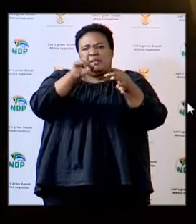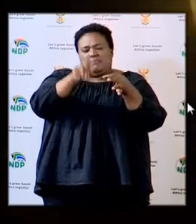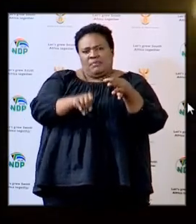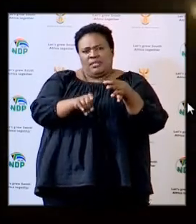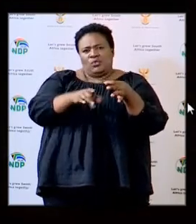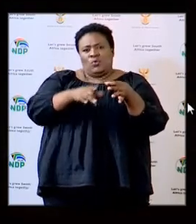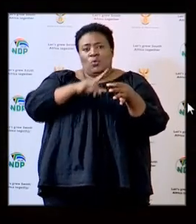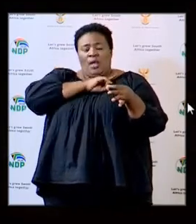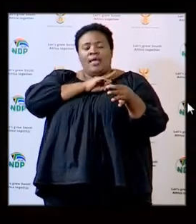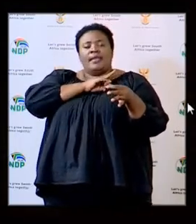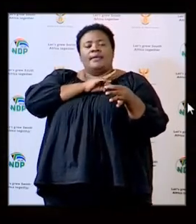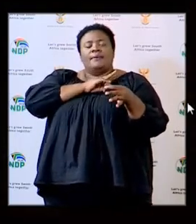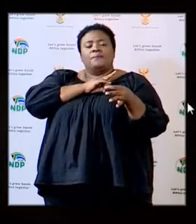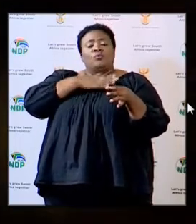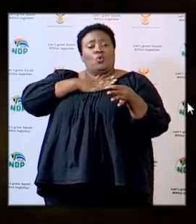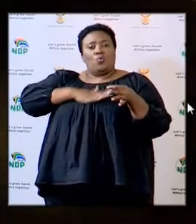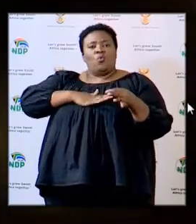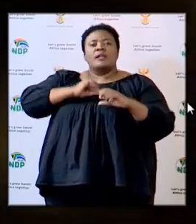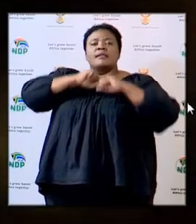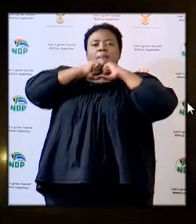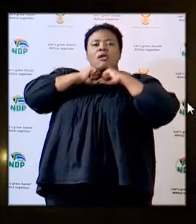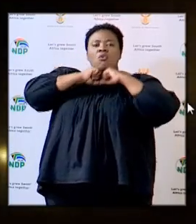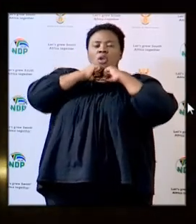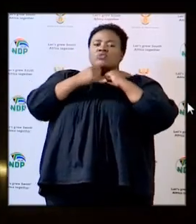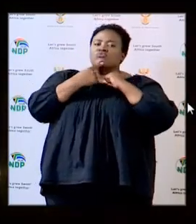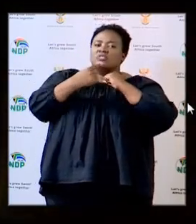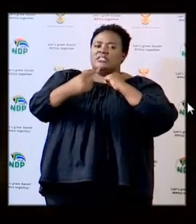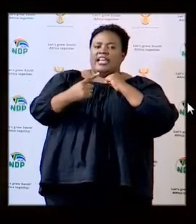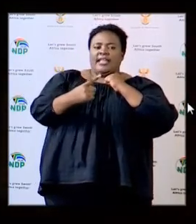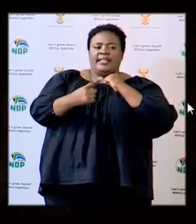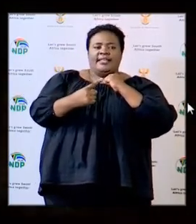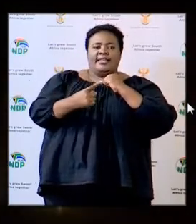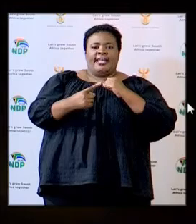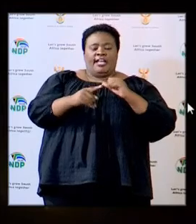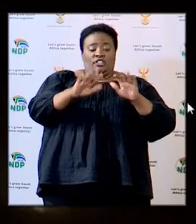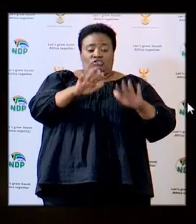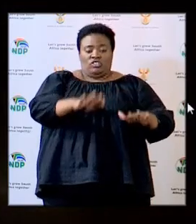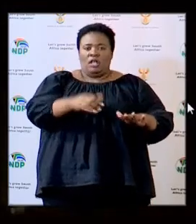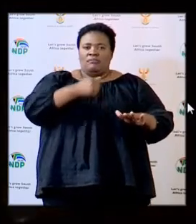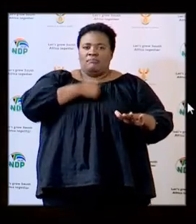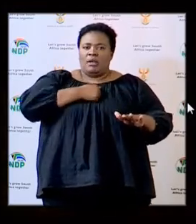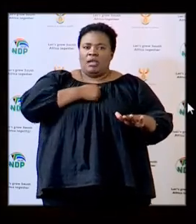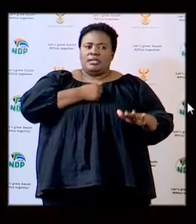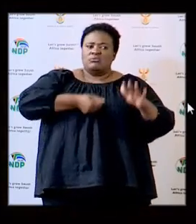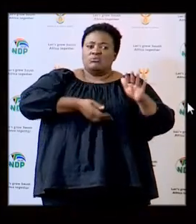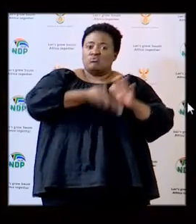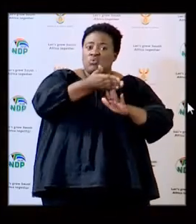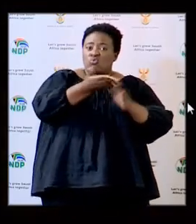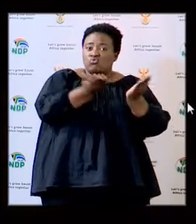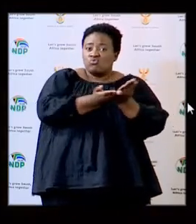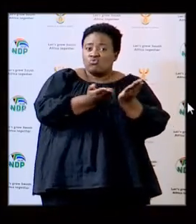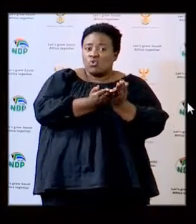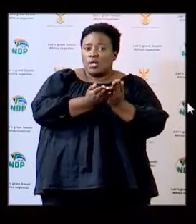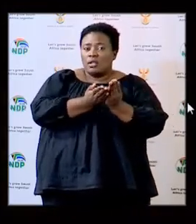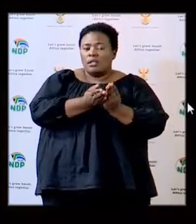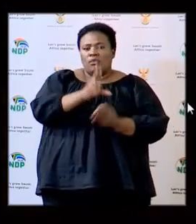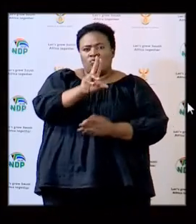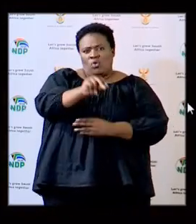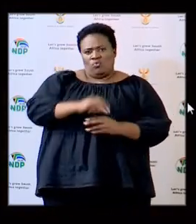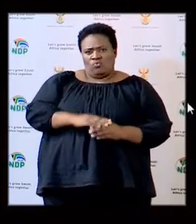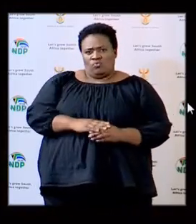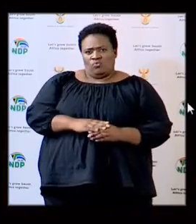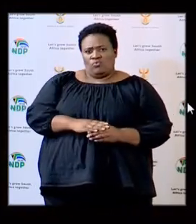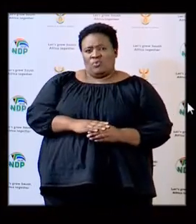might be no parents that say I'm not taking my child to school it will be as a parent